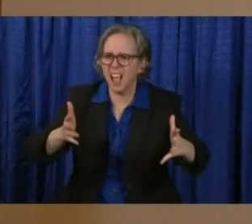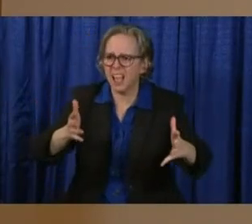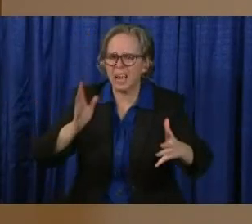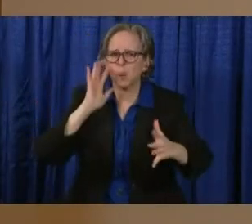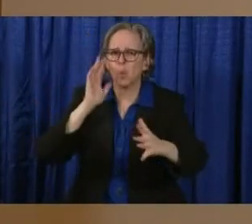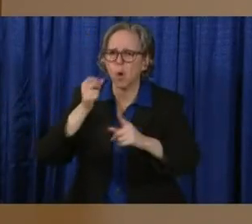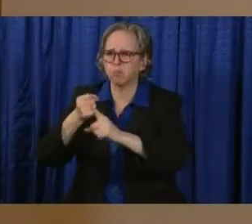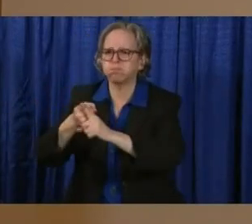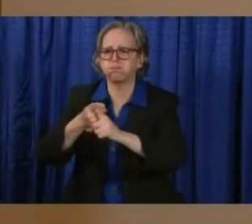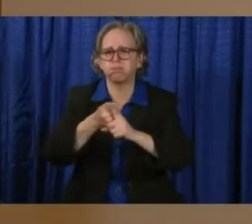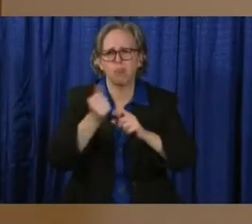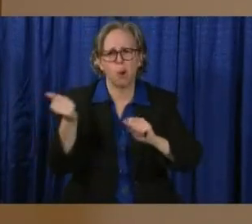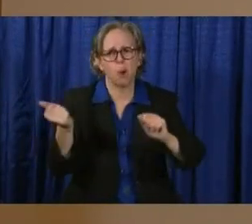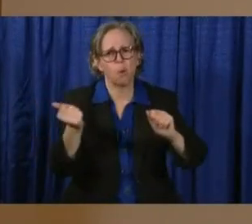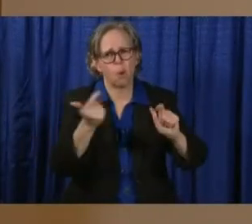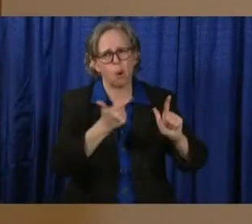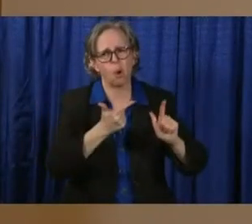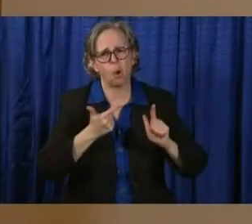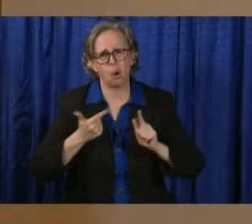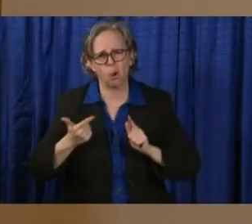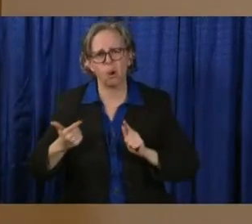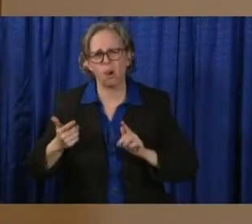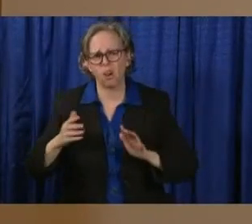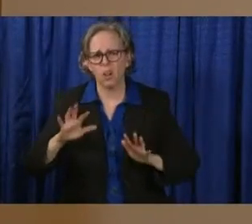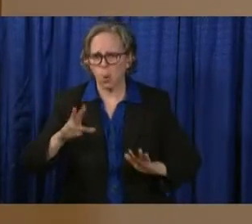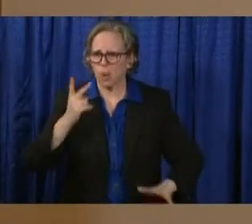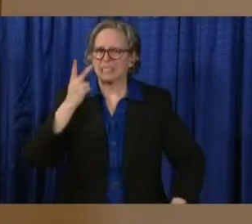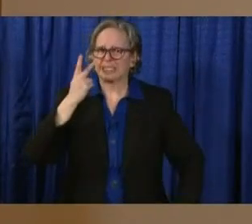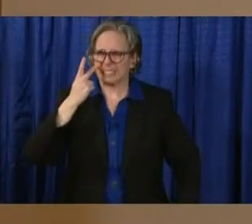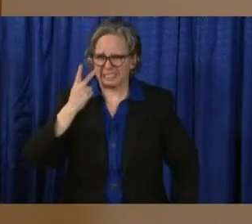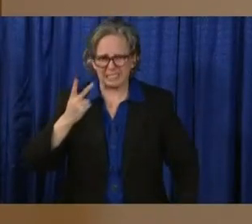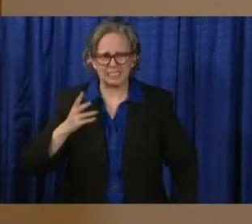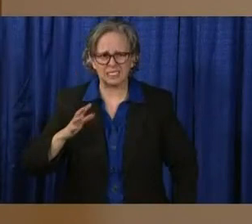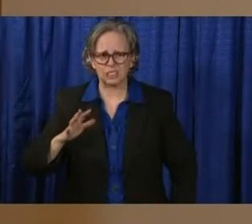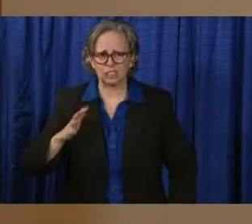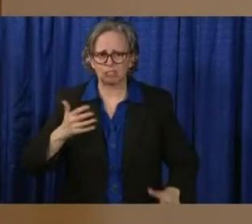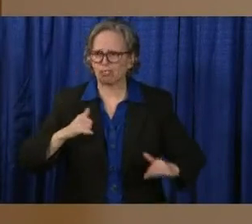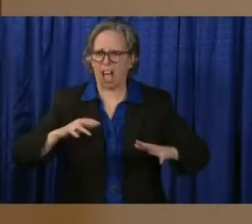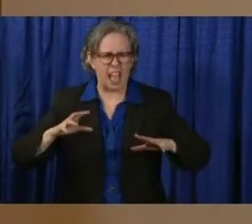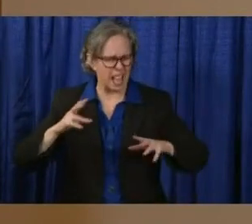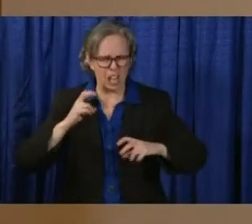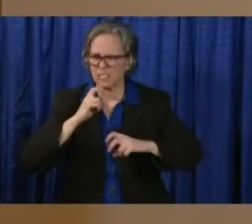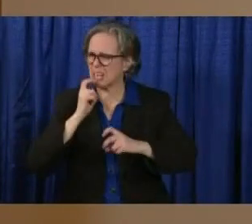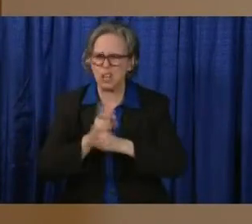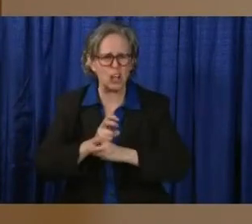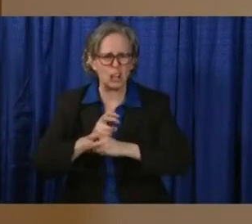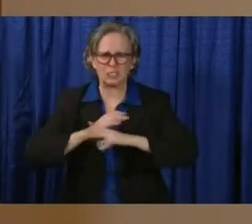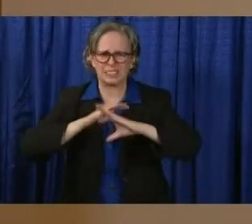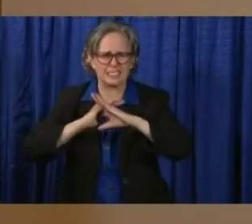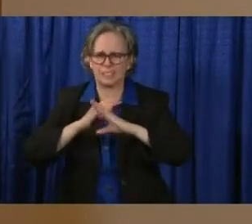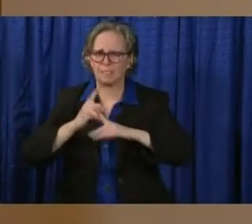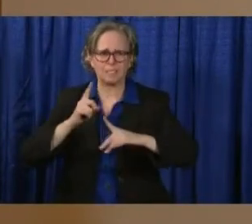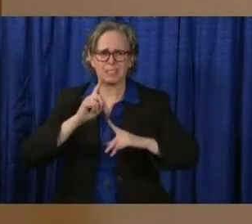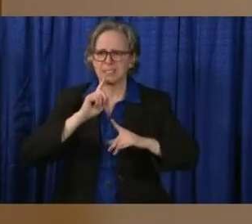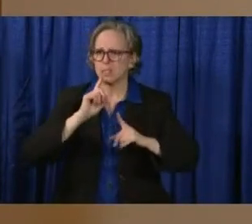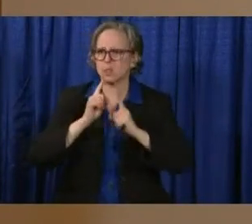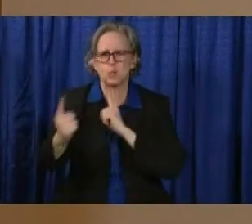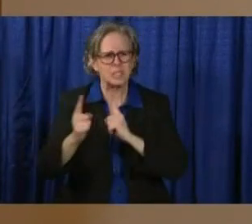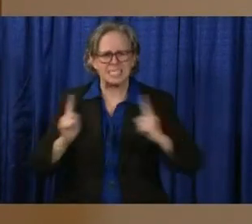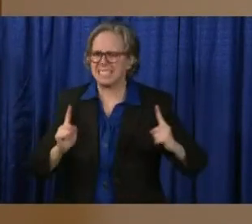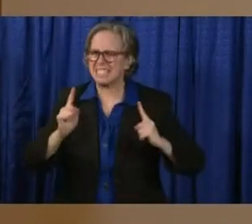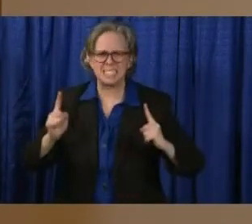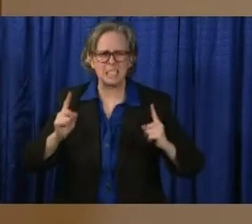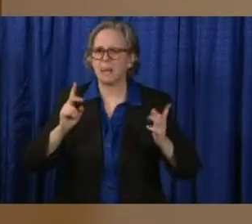impact us and as we see those things, double down. Double down on your commitment, Ohio. Double down. And I'm a